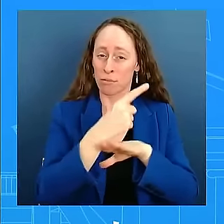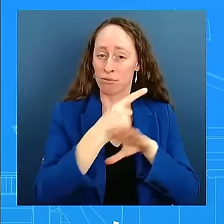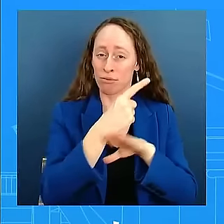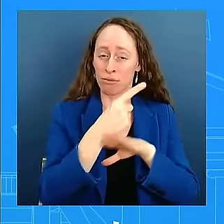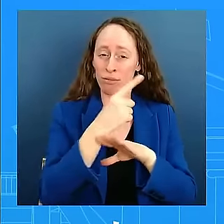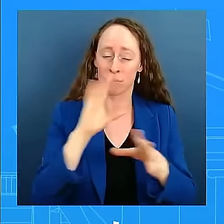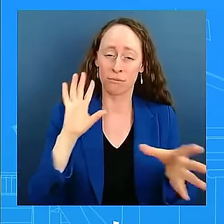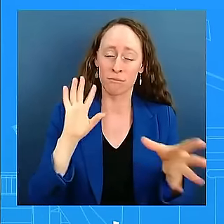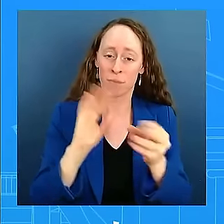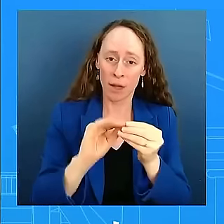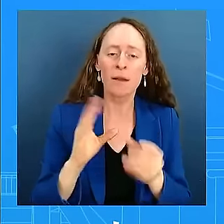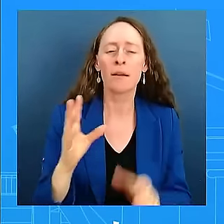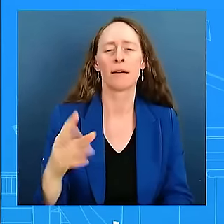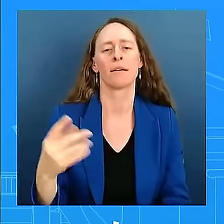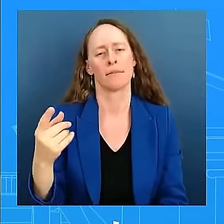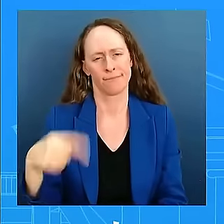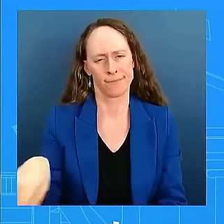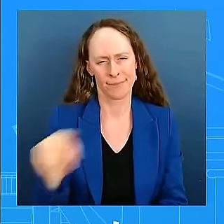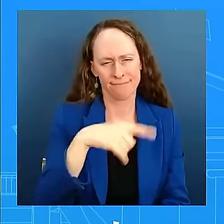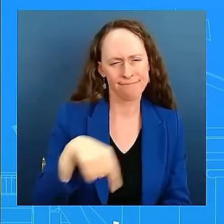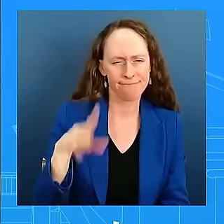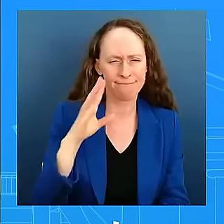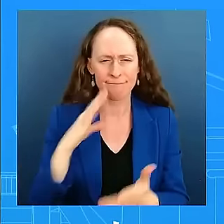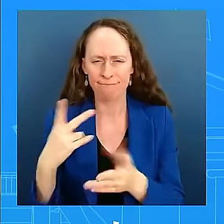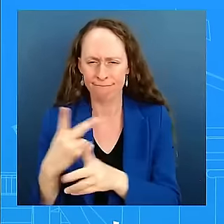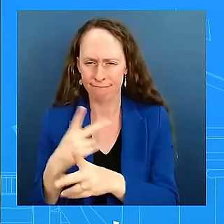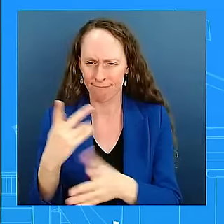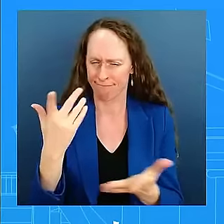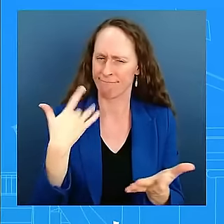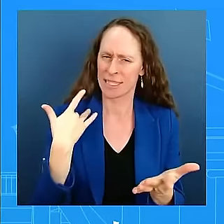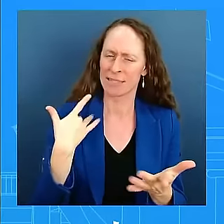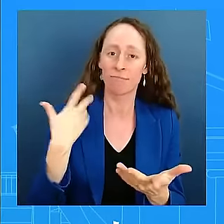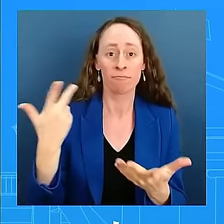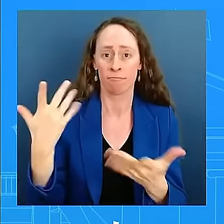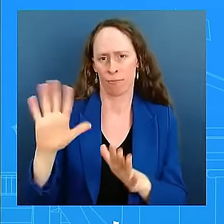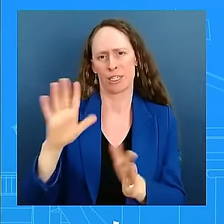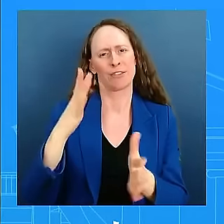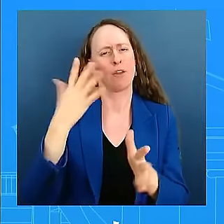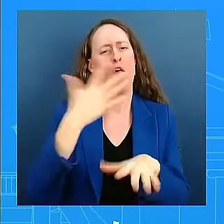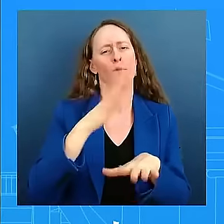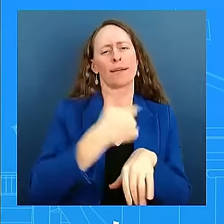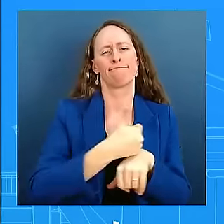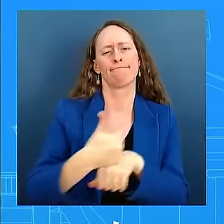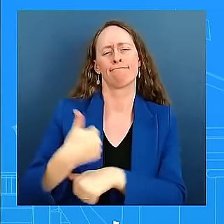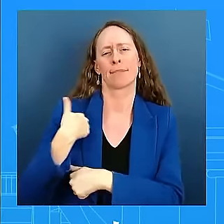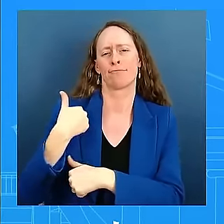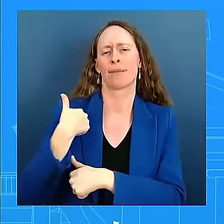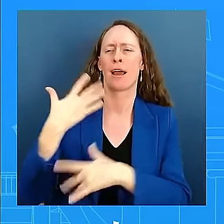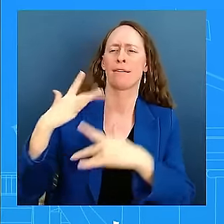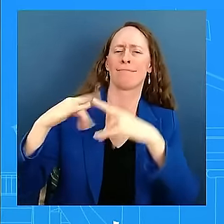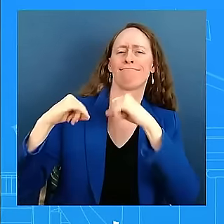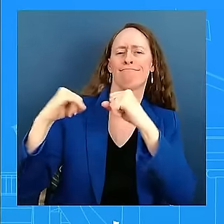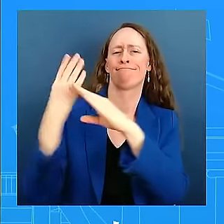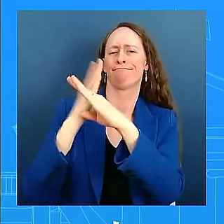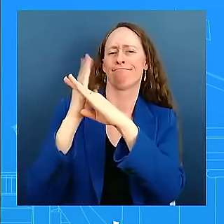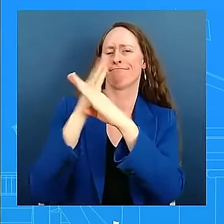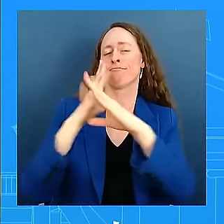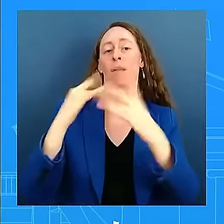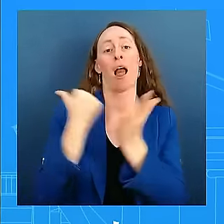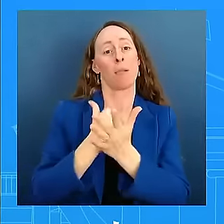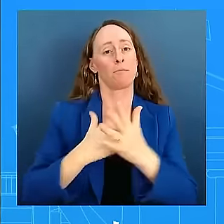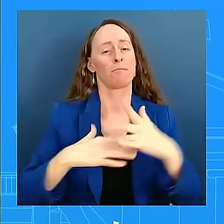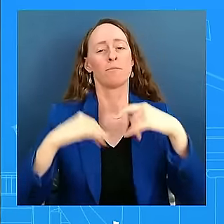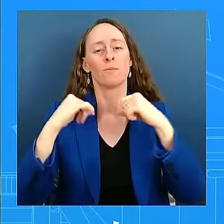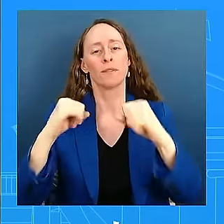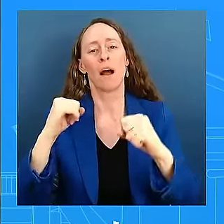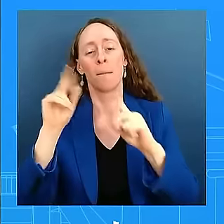President's direction, with the military being – the U.S. military aiding in the defense of Israel, which the President was really